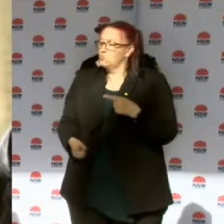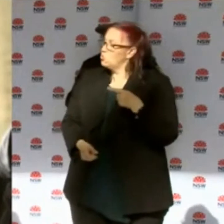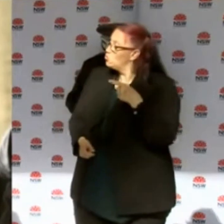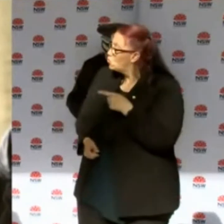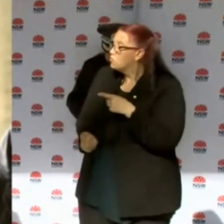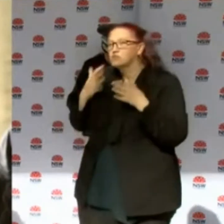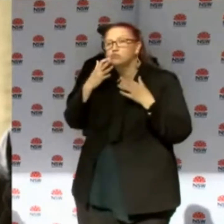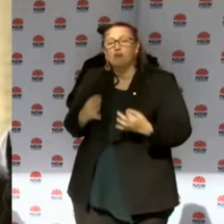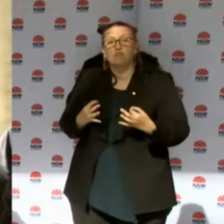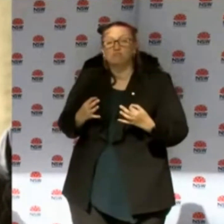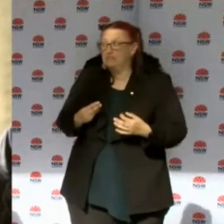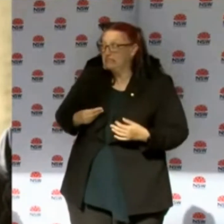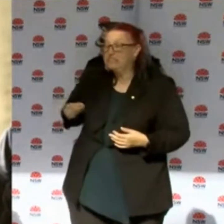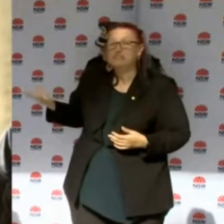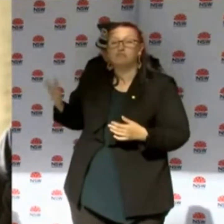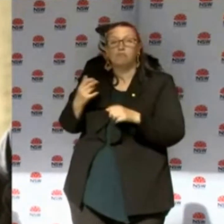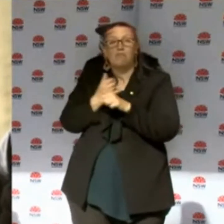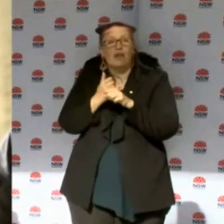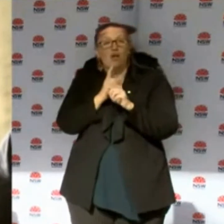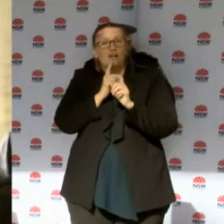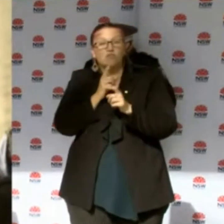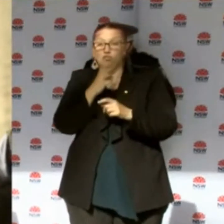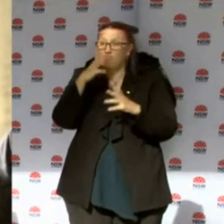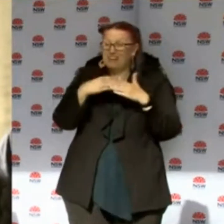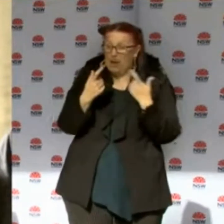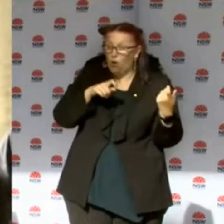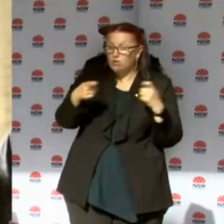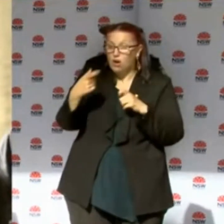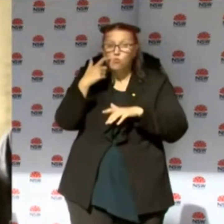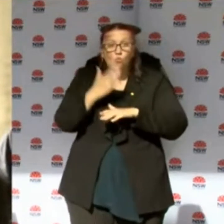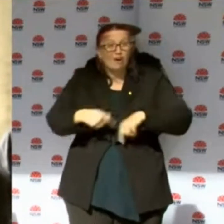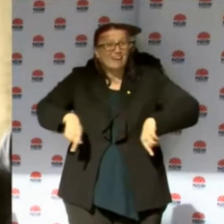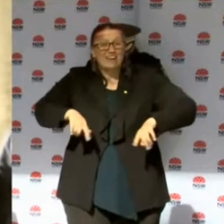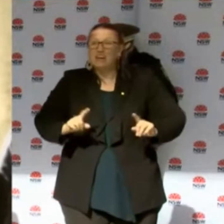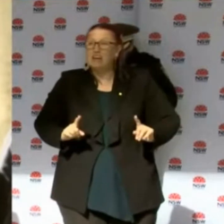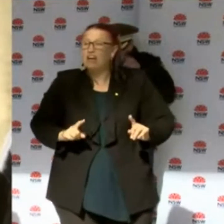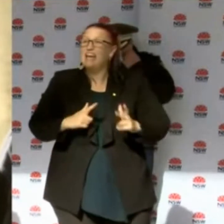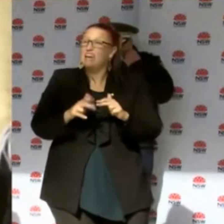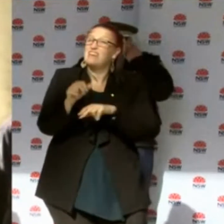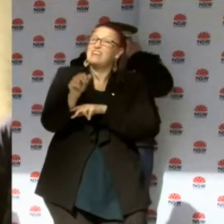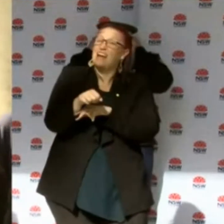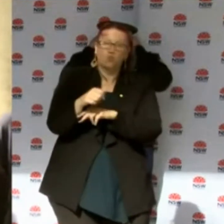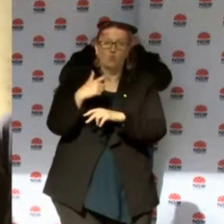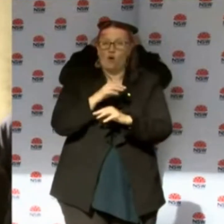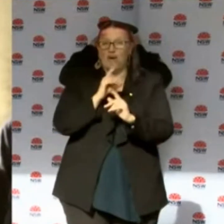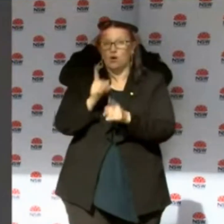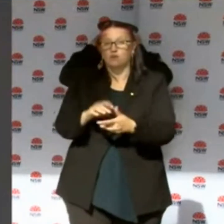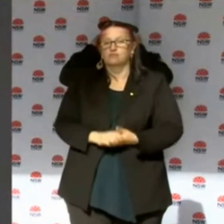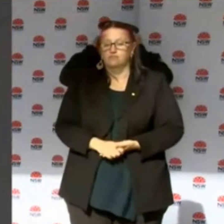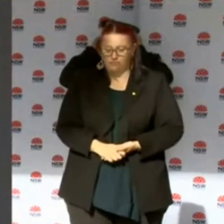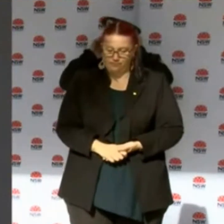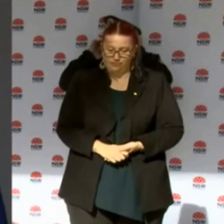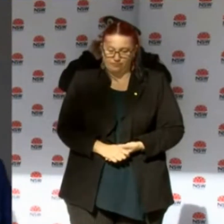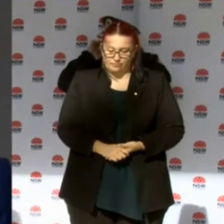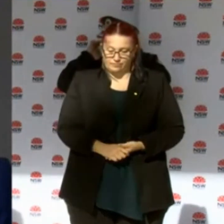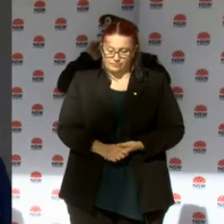you're the giving the medical advice to the Premier. Do you think a three-day lockdown would work in this environment? And if so, why haven't we gone? So